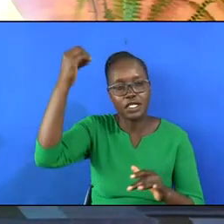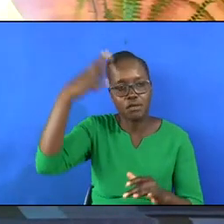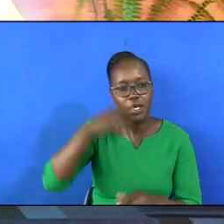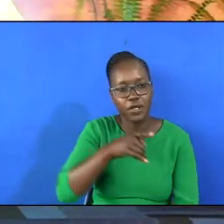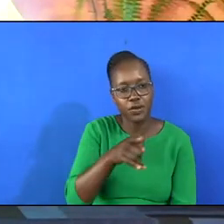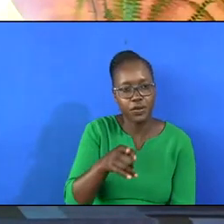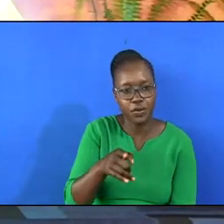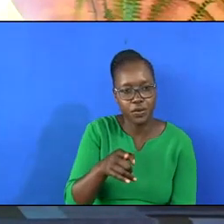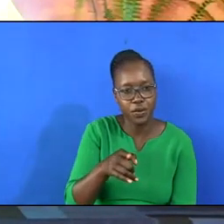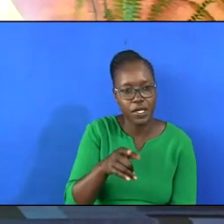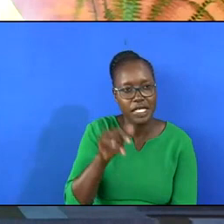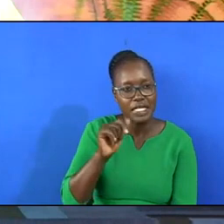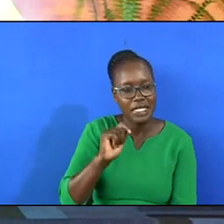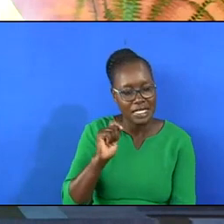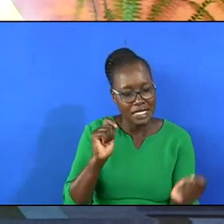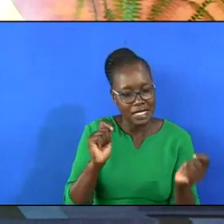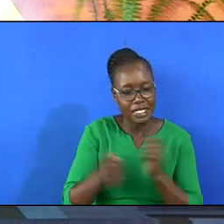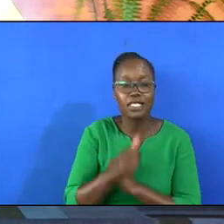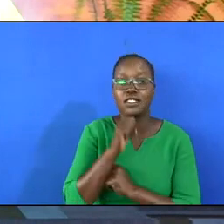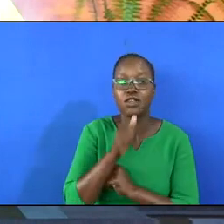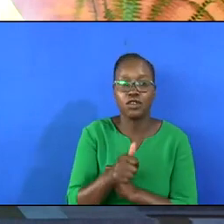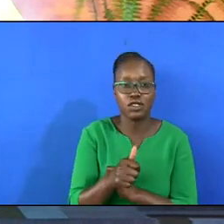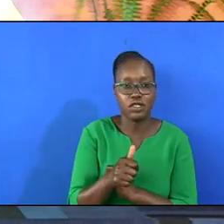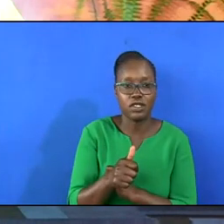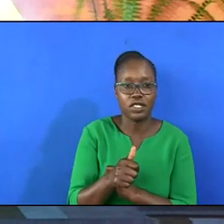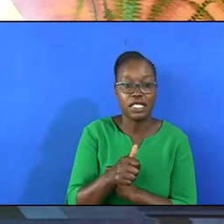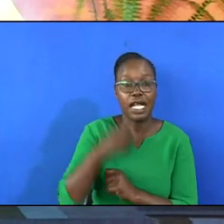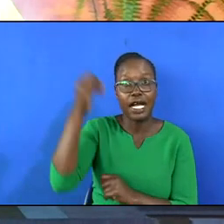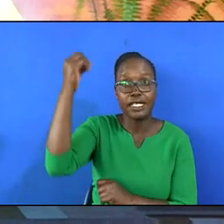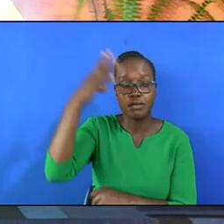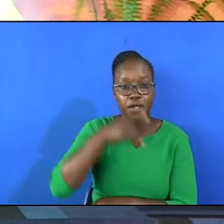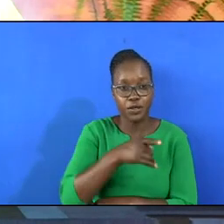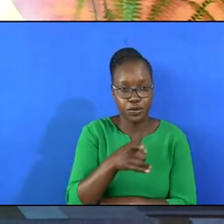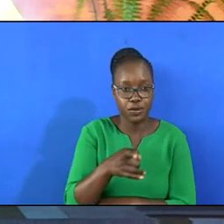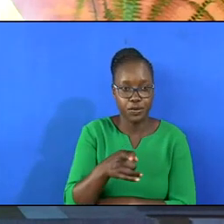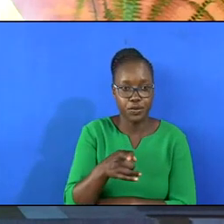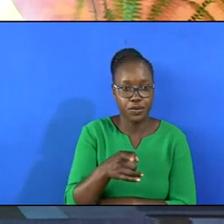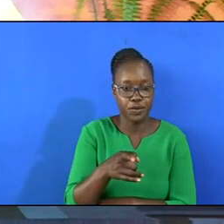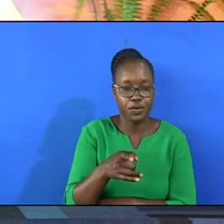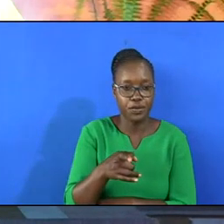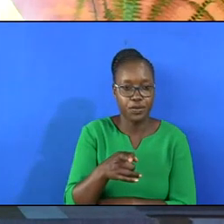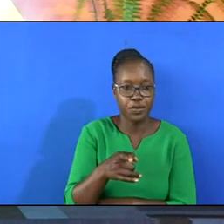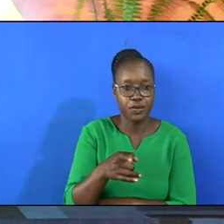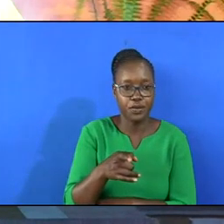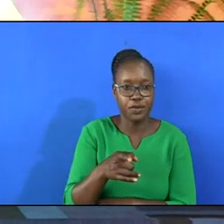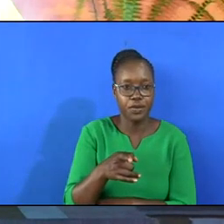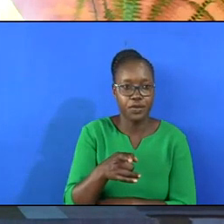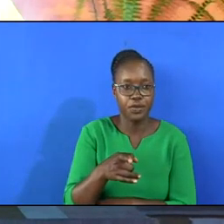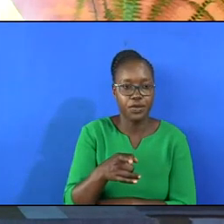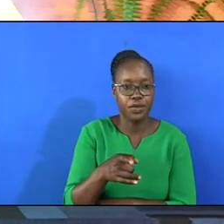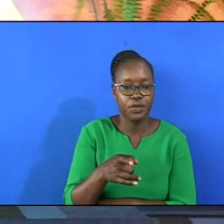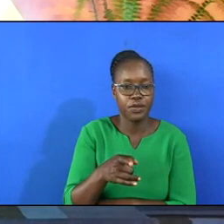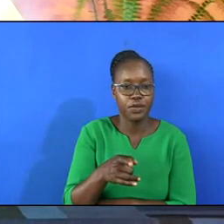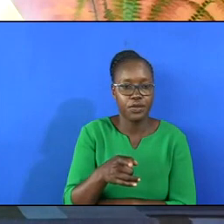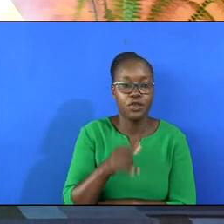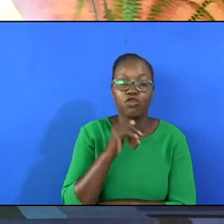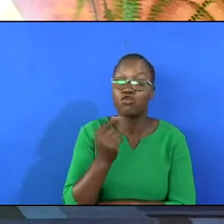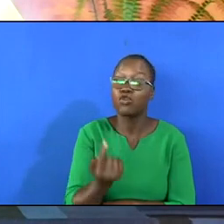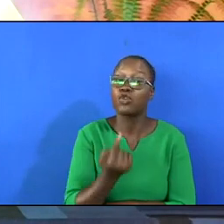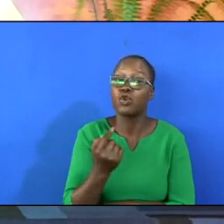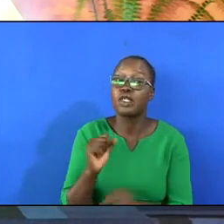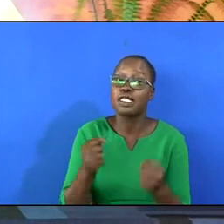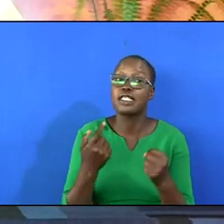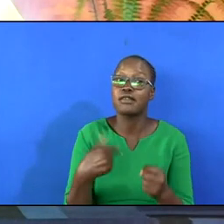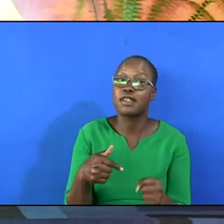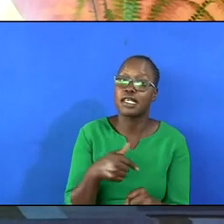you that he changes not. I want to inspire you that he has not only